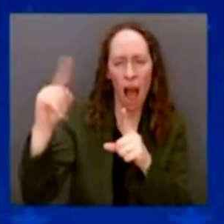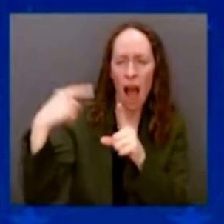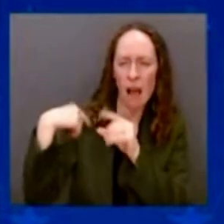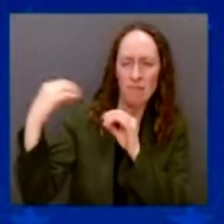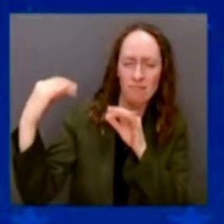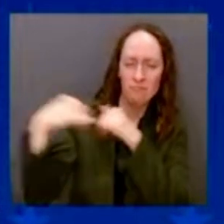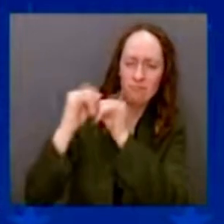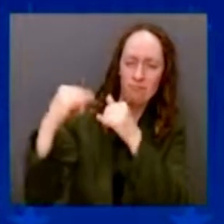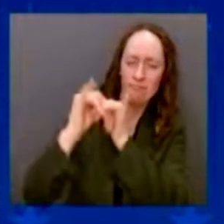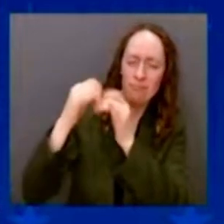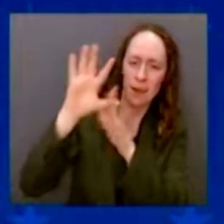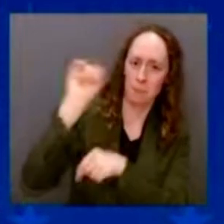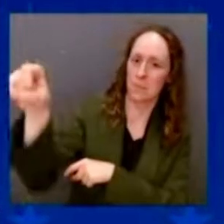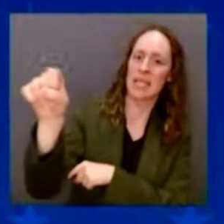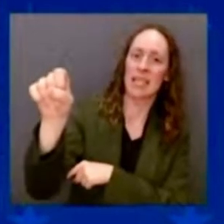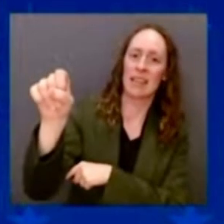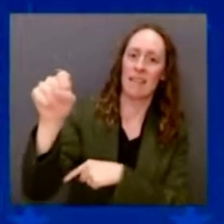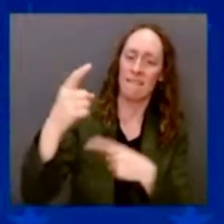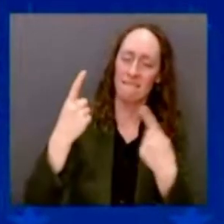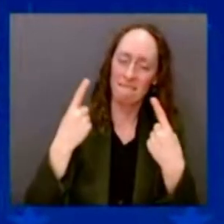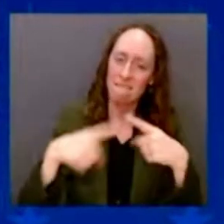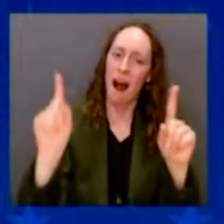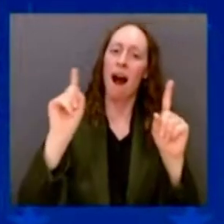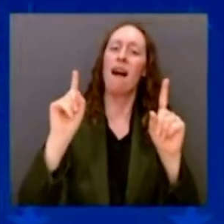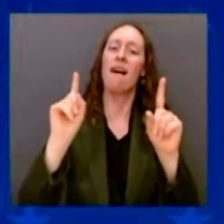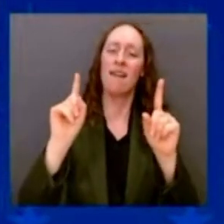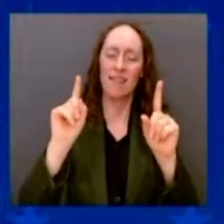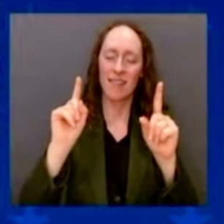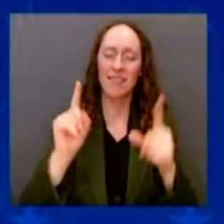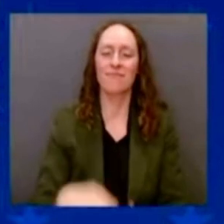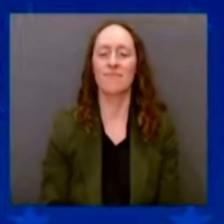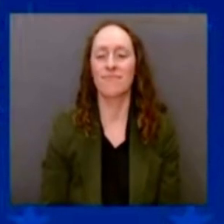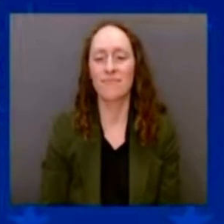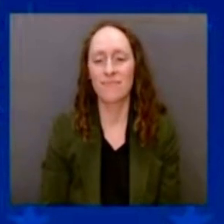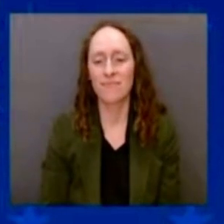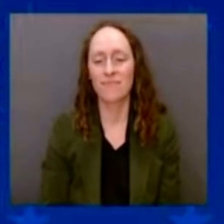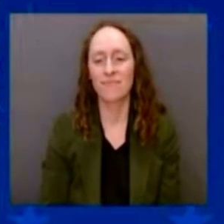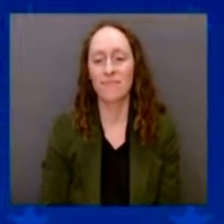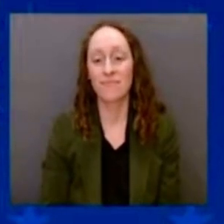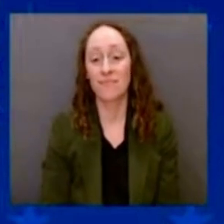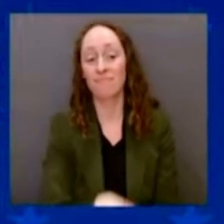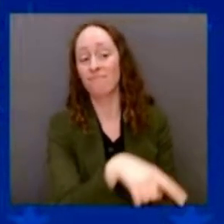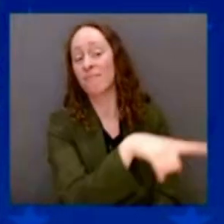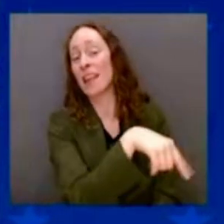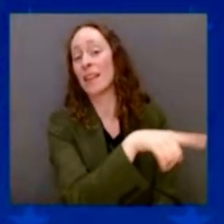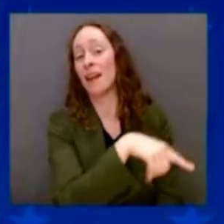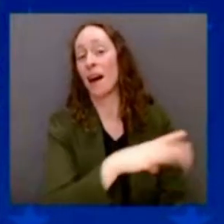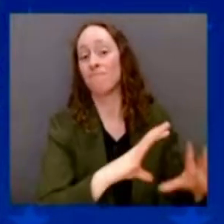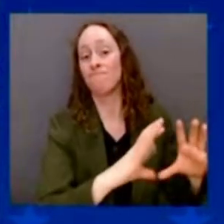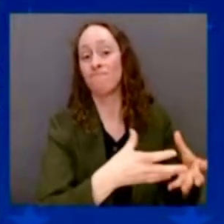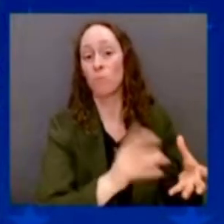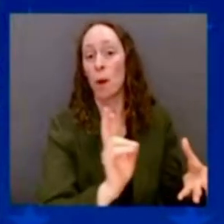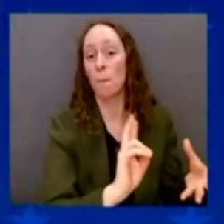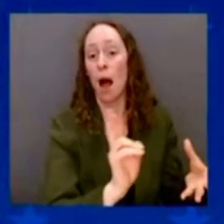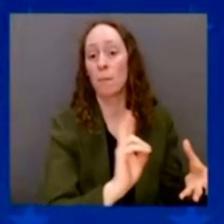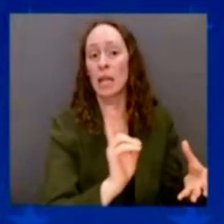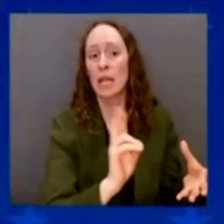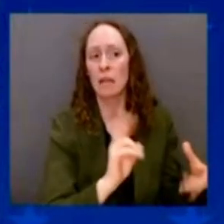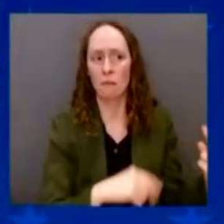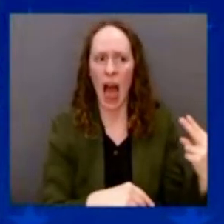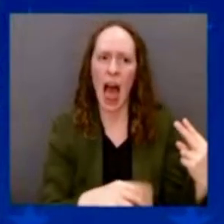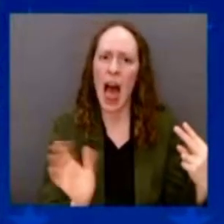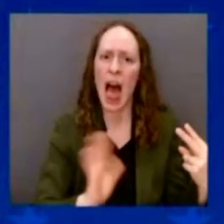The other team didn't think that's a good idea. None of them voted for it. They think big pharma should be able to make extraordinary